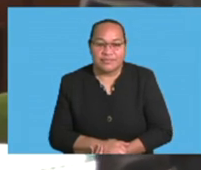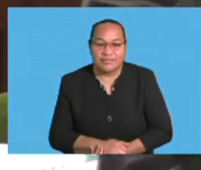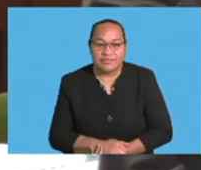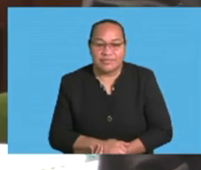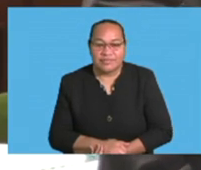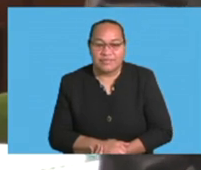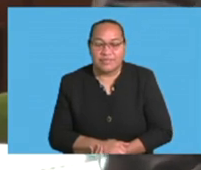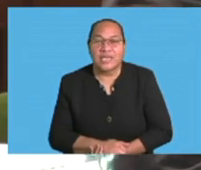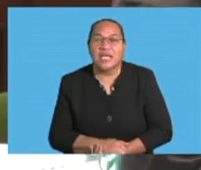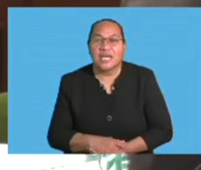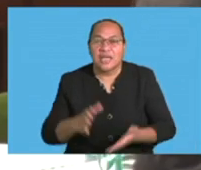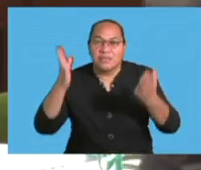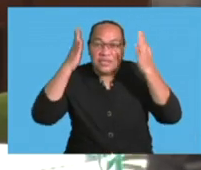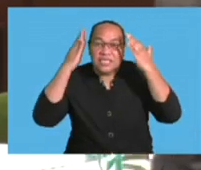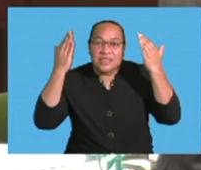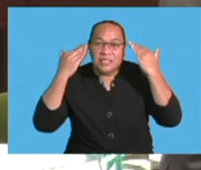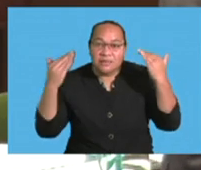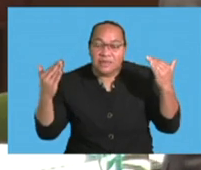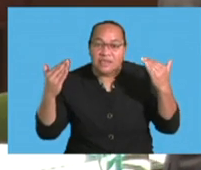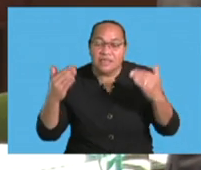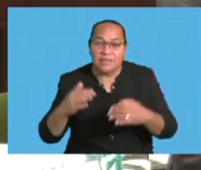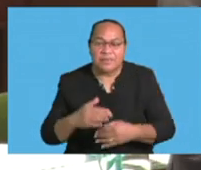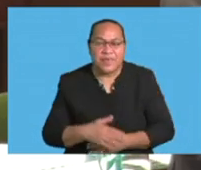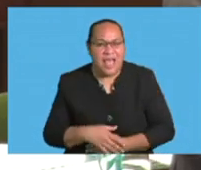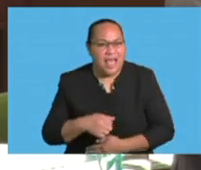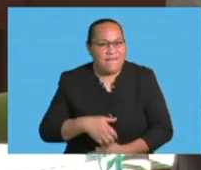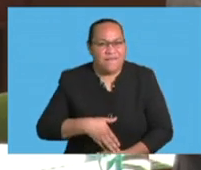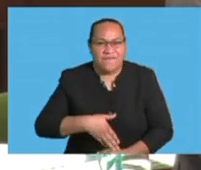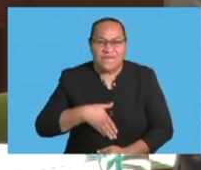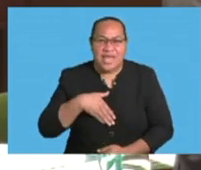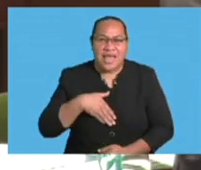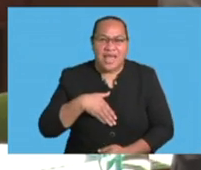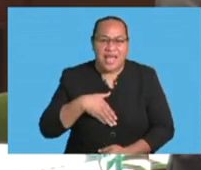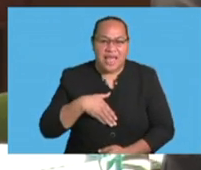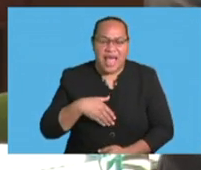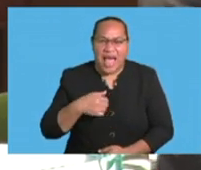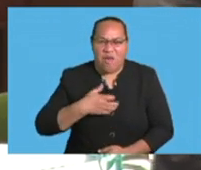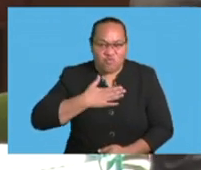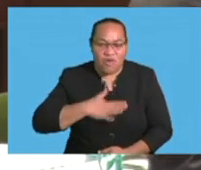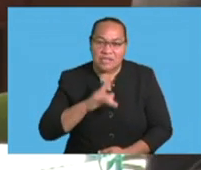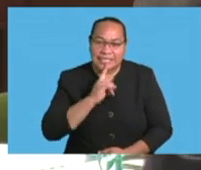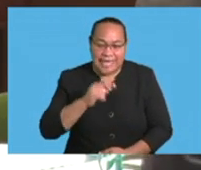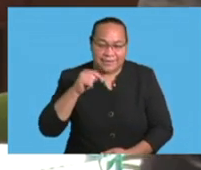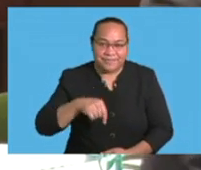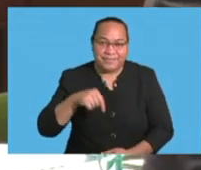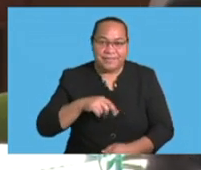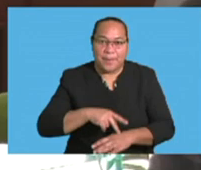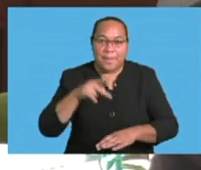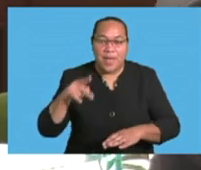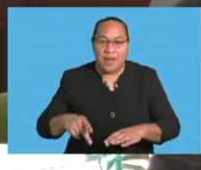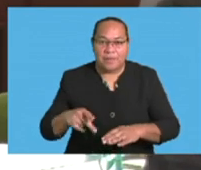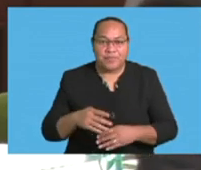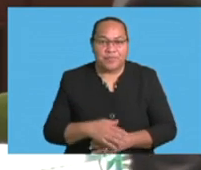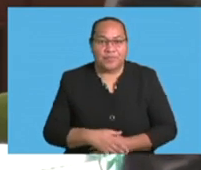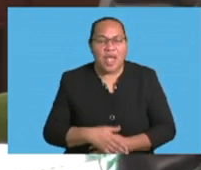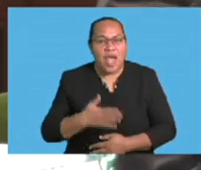Mr. Speaker Sir, I really feel that I have the need to say this to Parliament, to